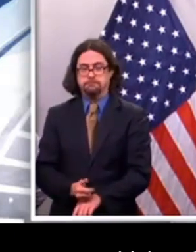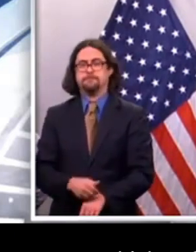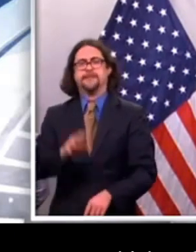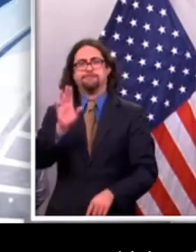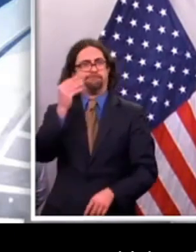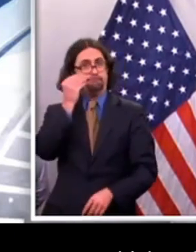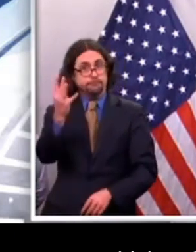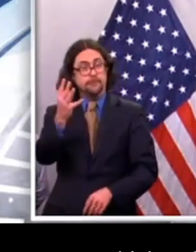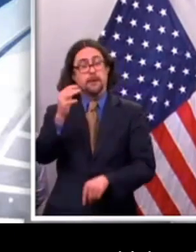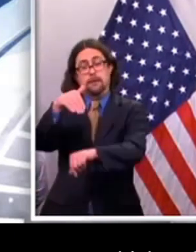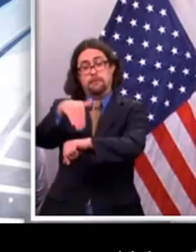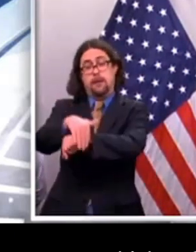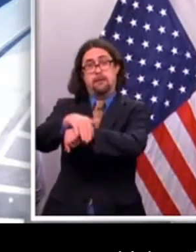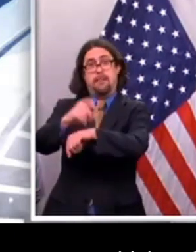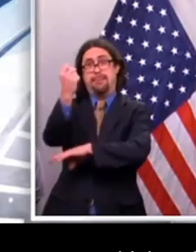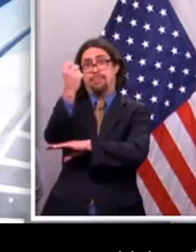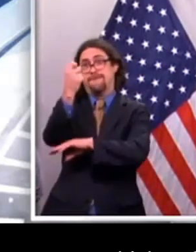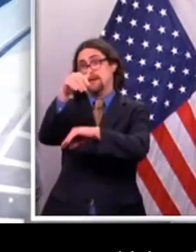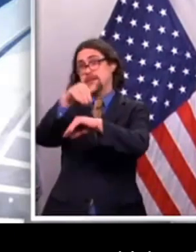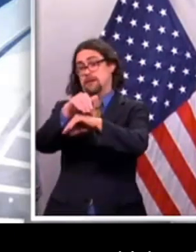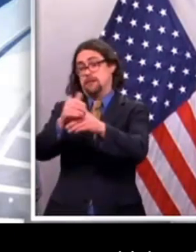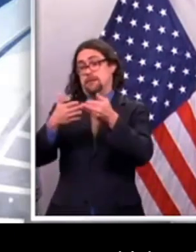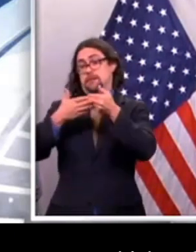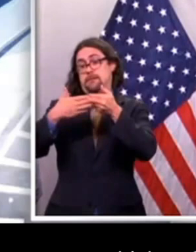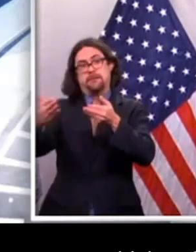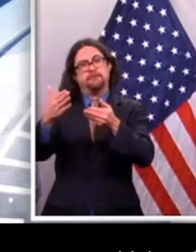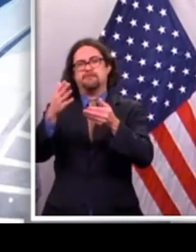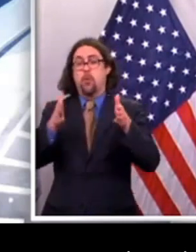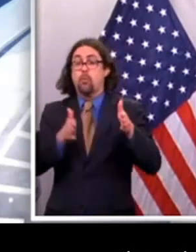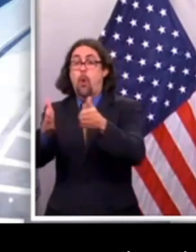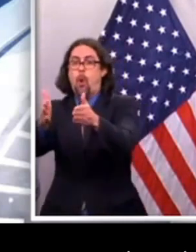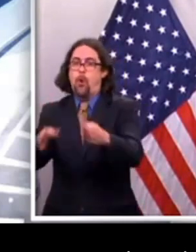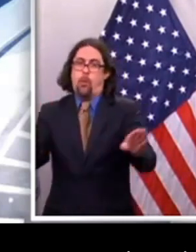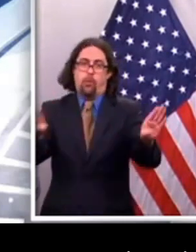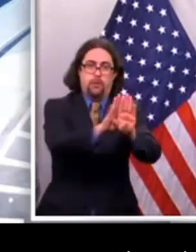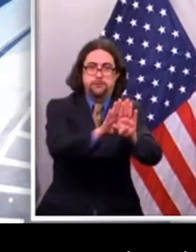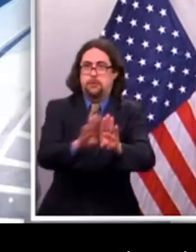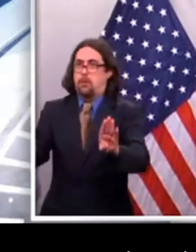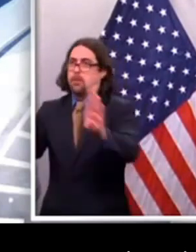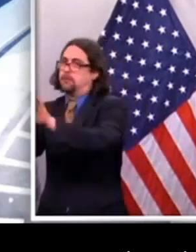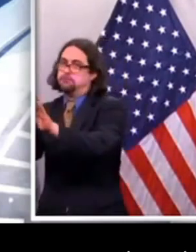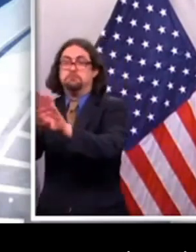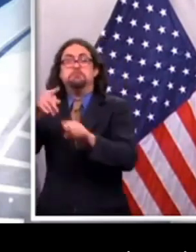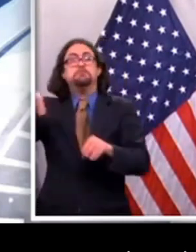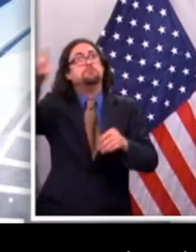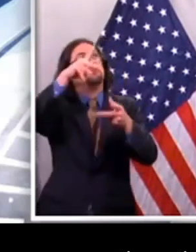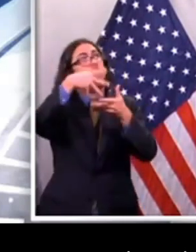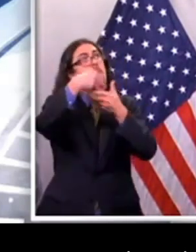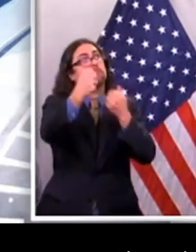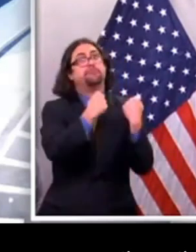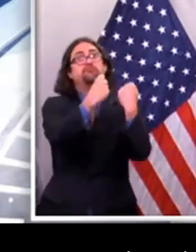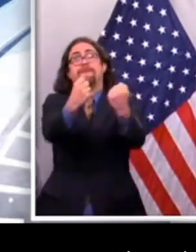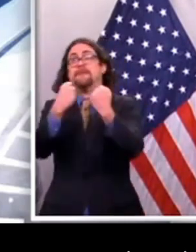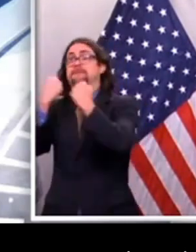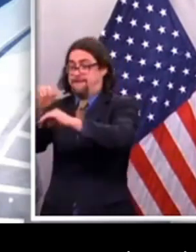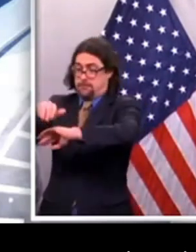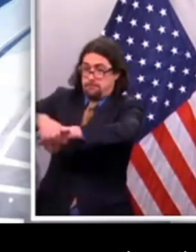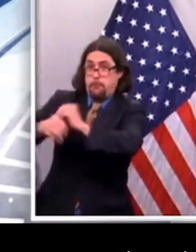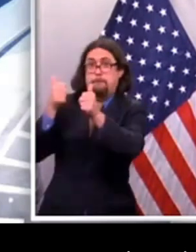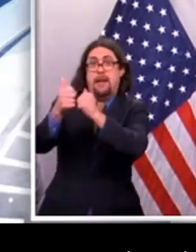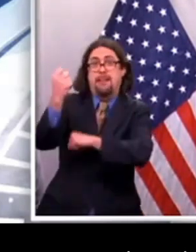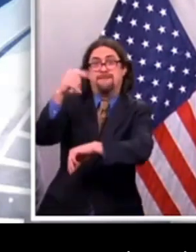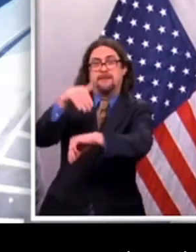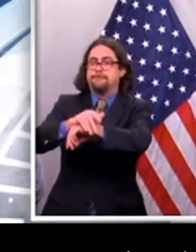of New York City by 11 p.m. tonight. And we will continue that emergency declaration until